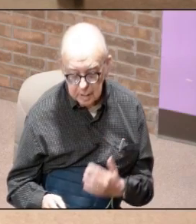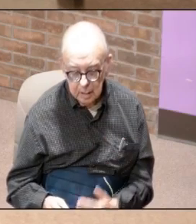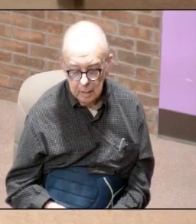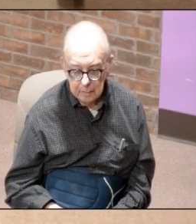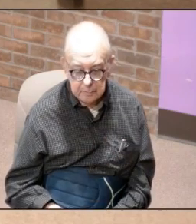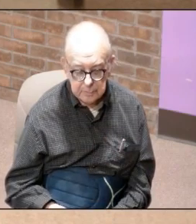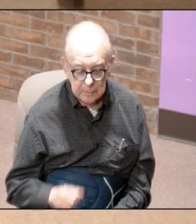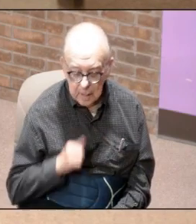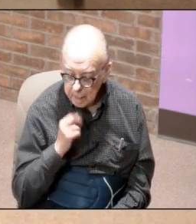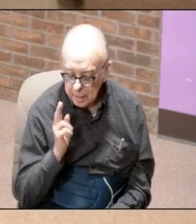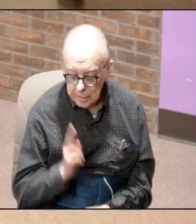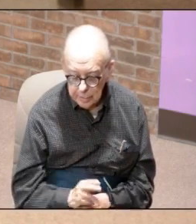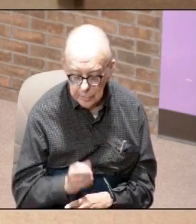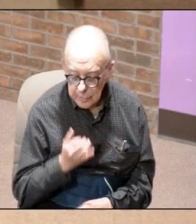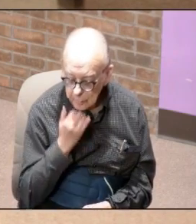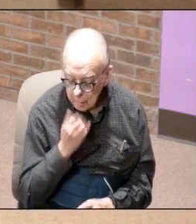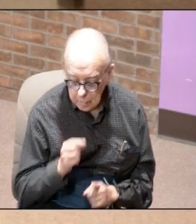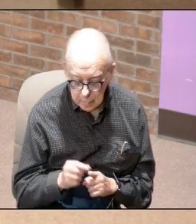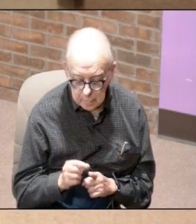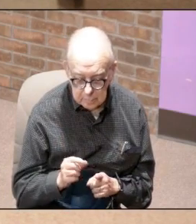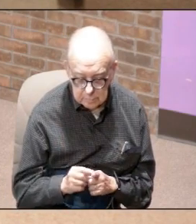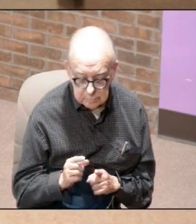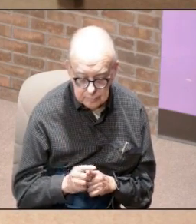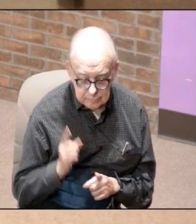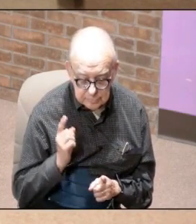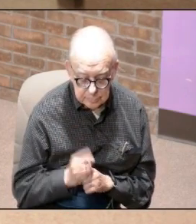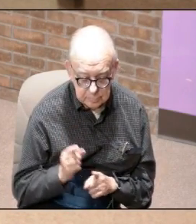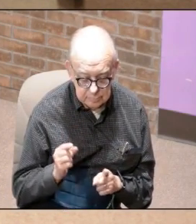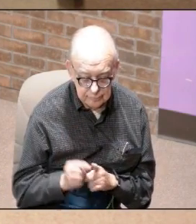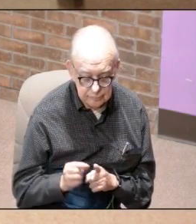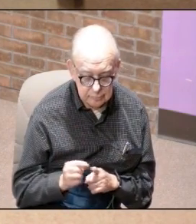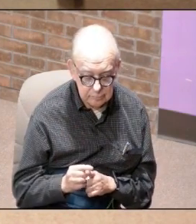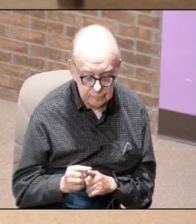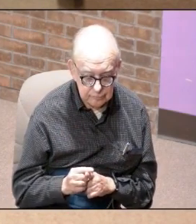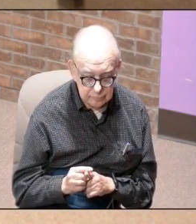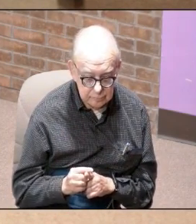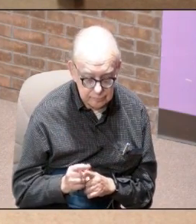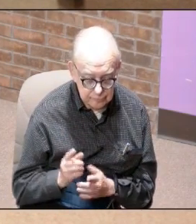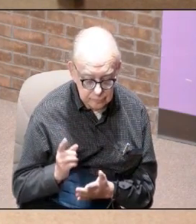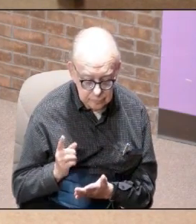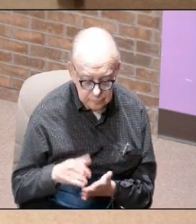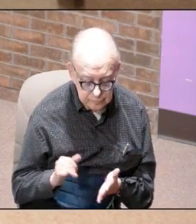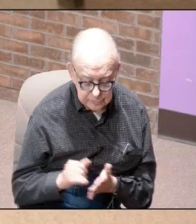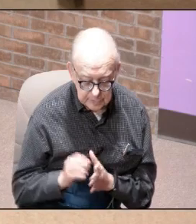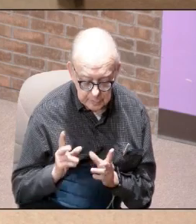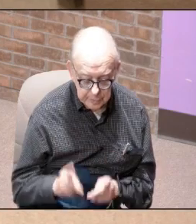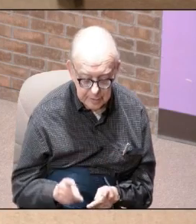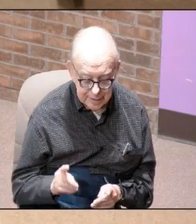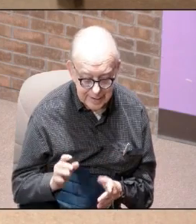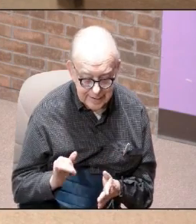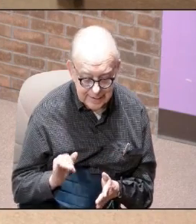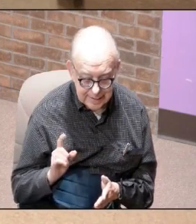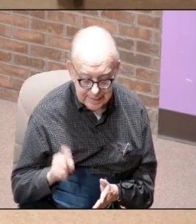going to be the wrong words they'll be the right words just what that person needs at that moment